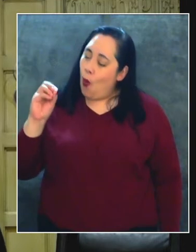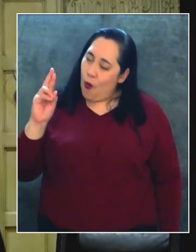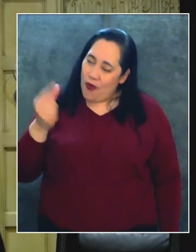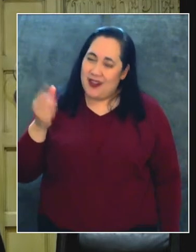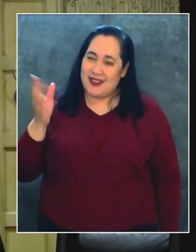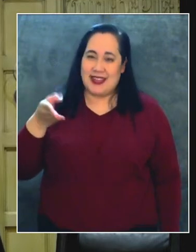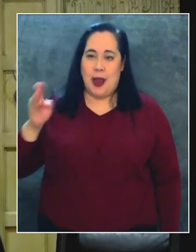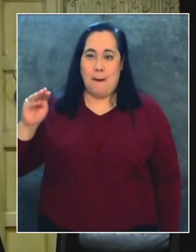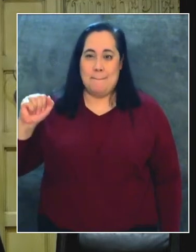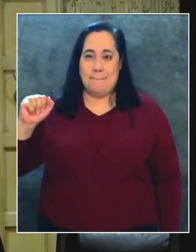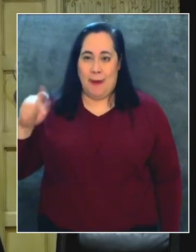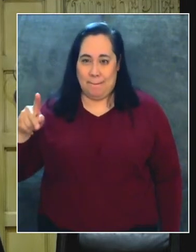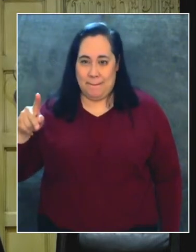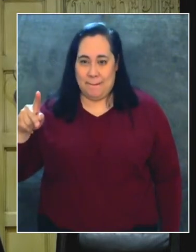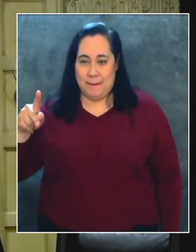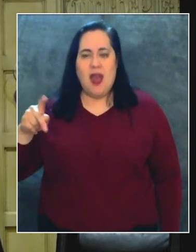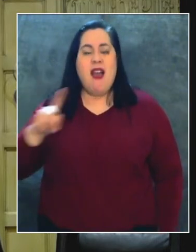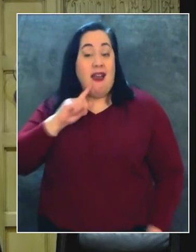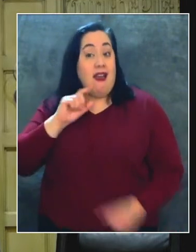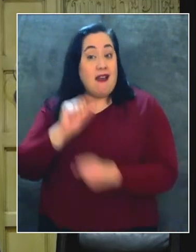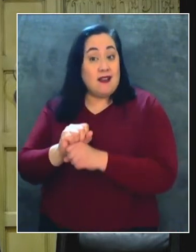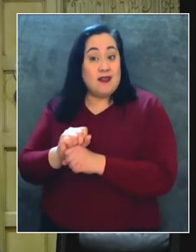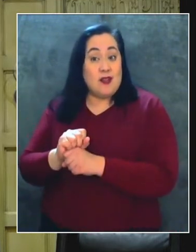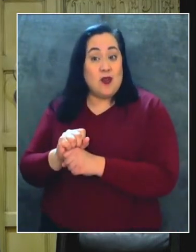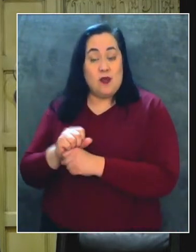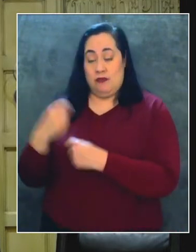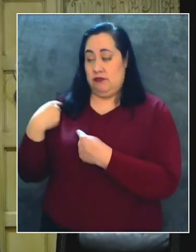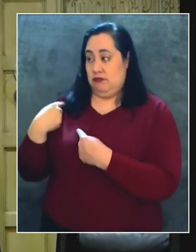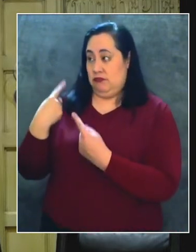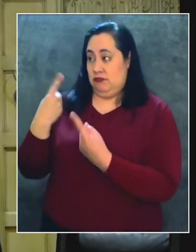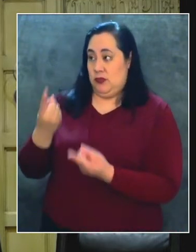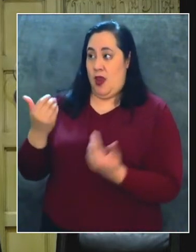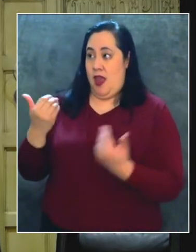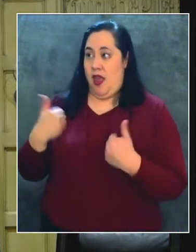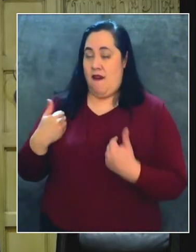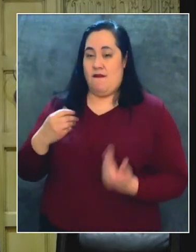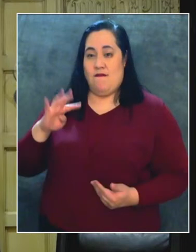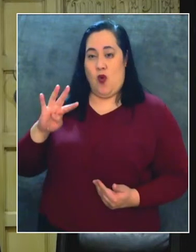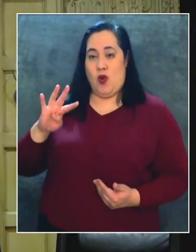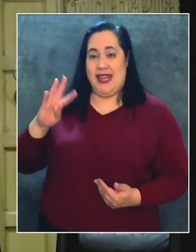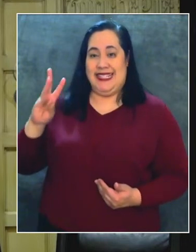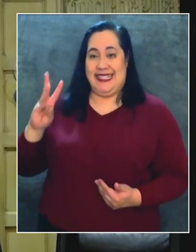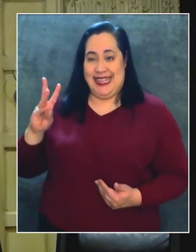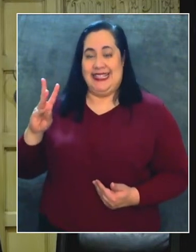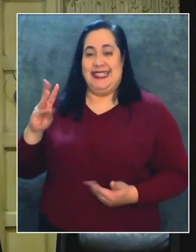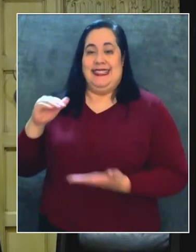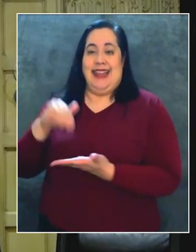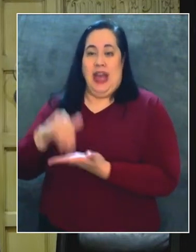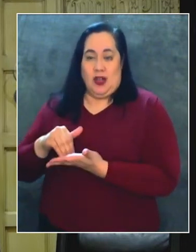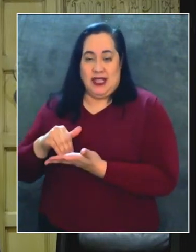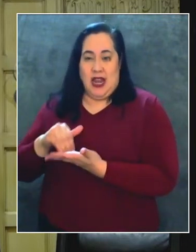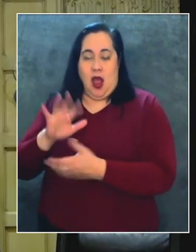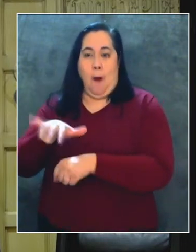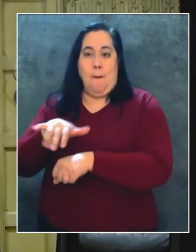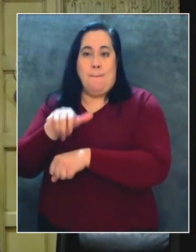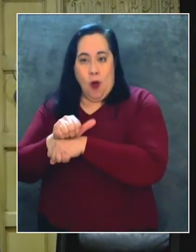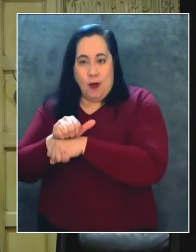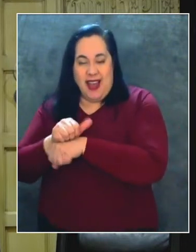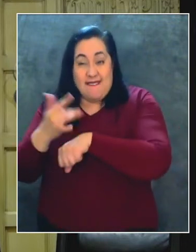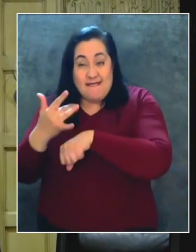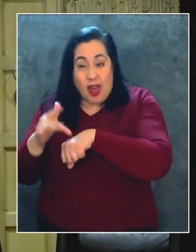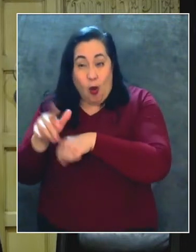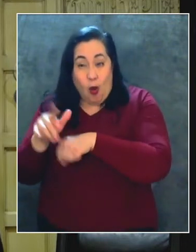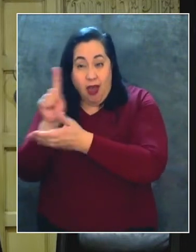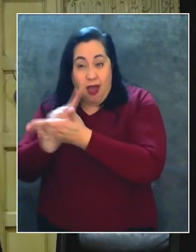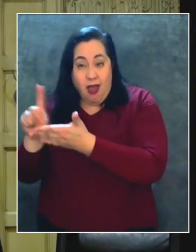Actualmente tenemos hasta 46,000 citas de pruebas diarias disponibles esta